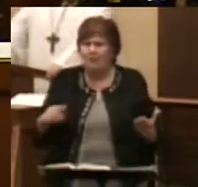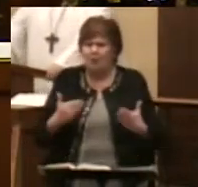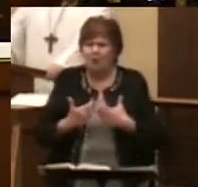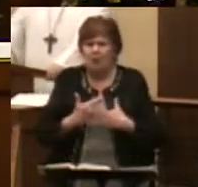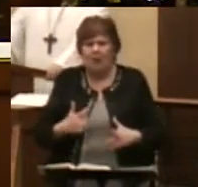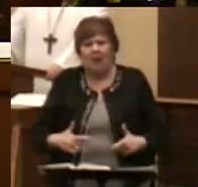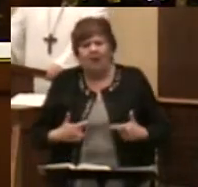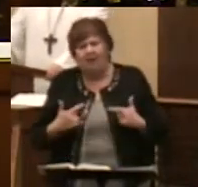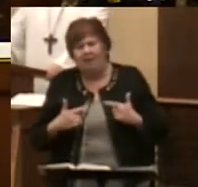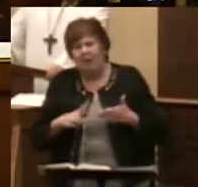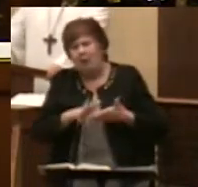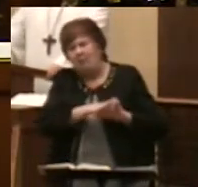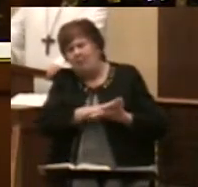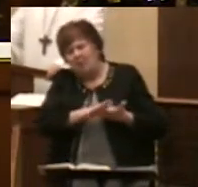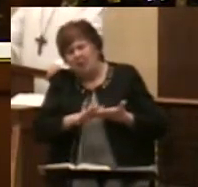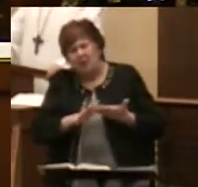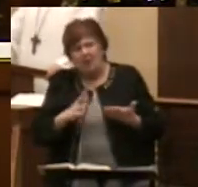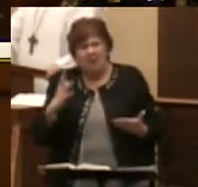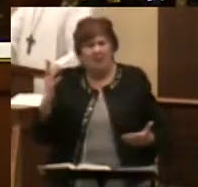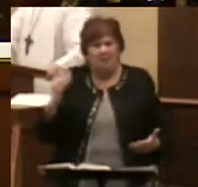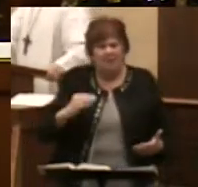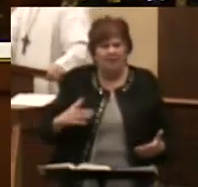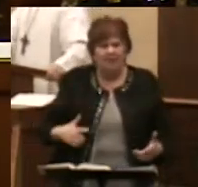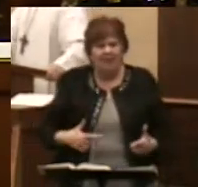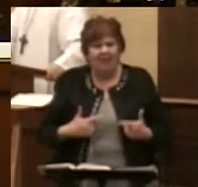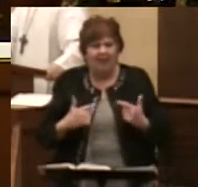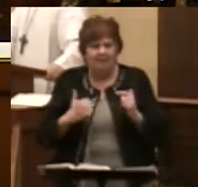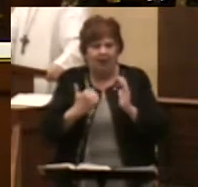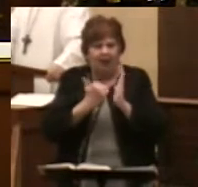and beautiful life. Amen.